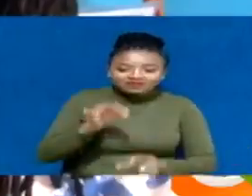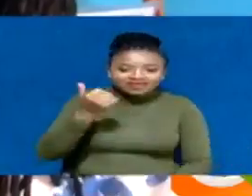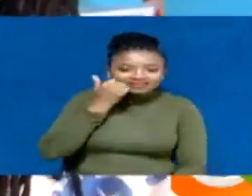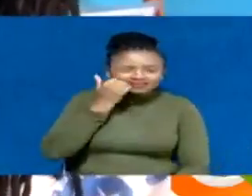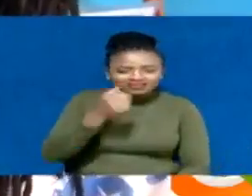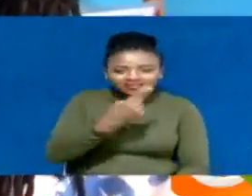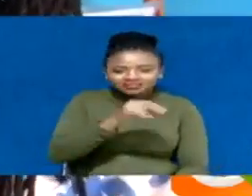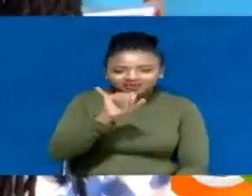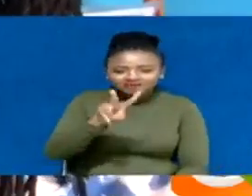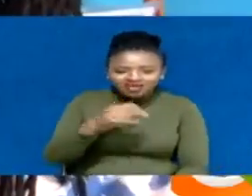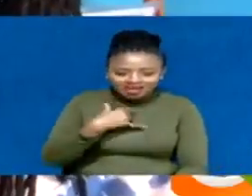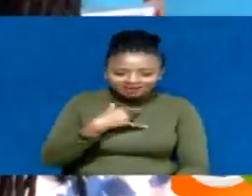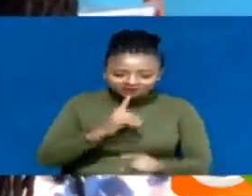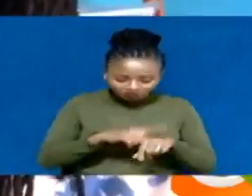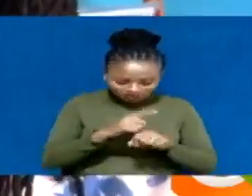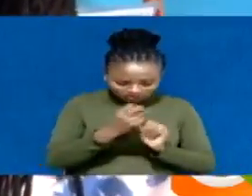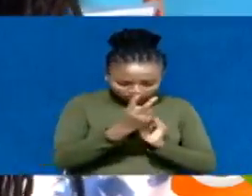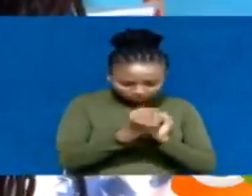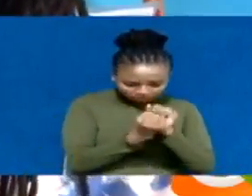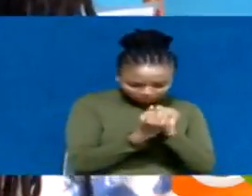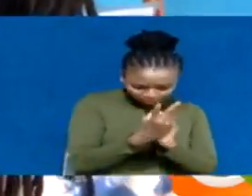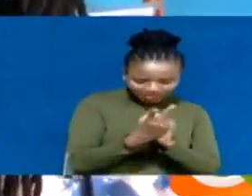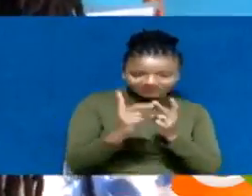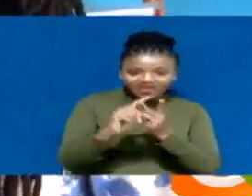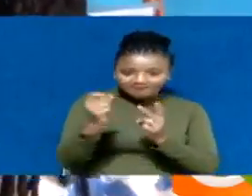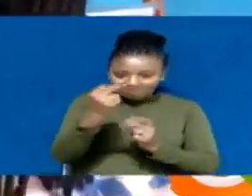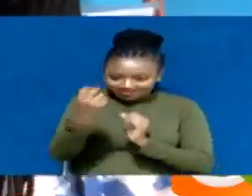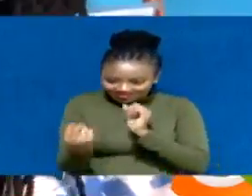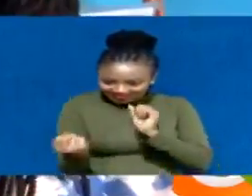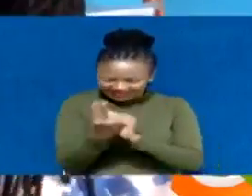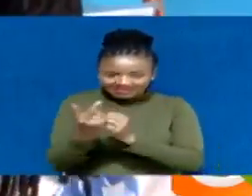back in 2012, December 10th.